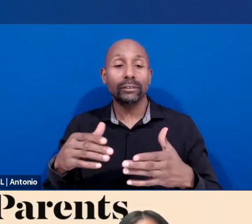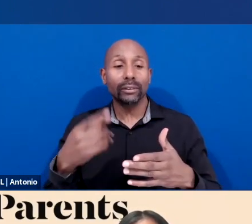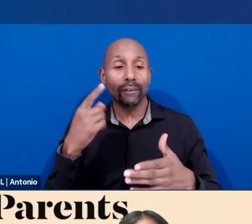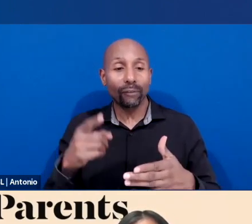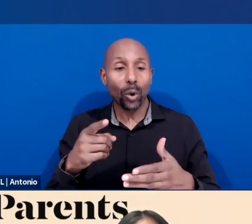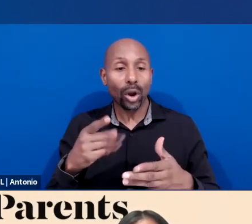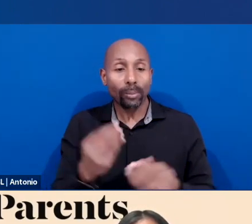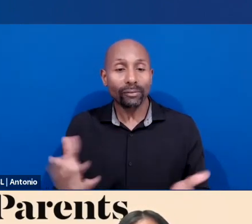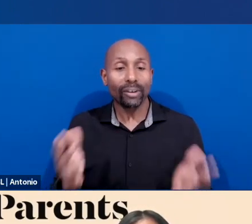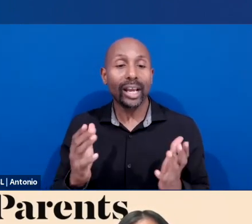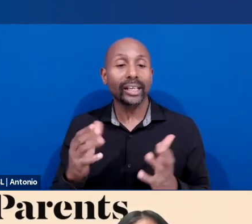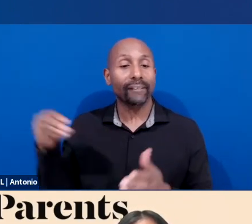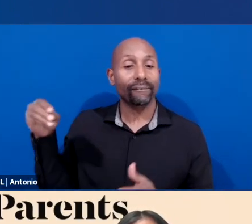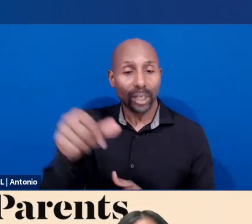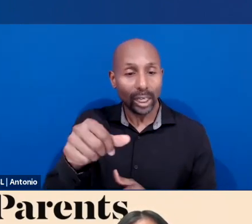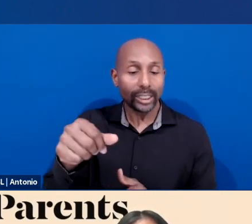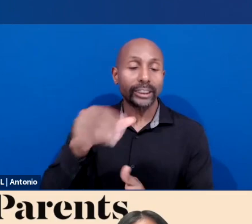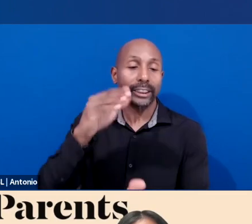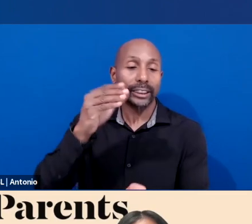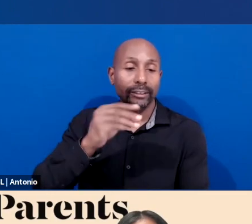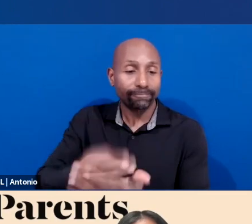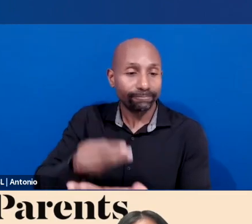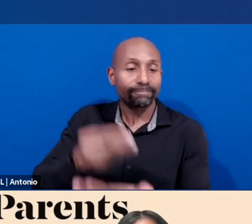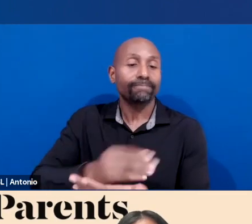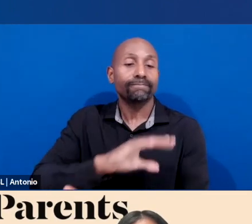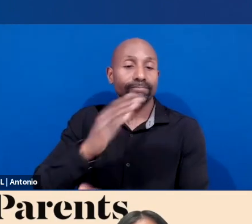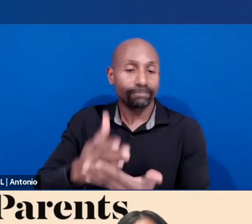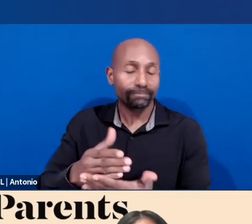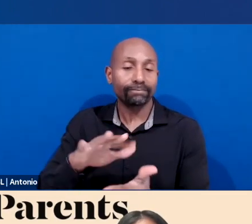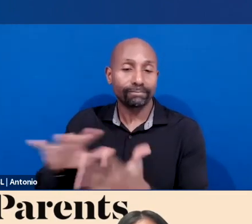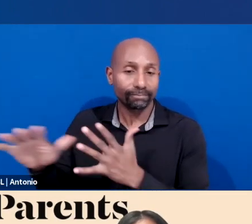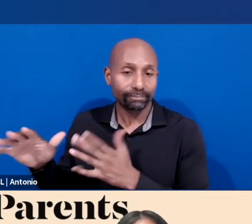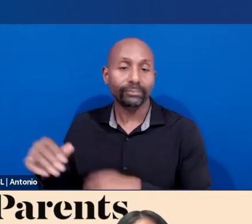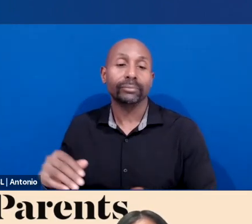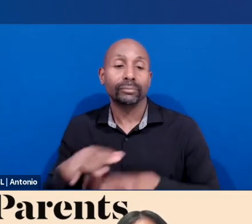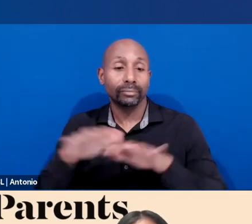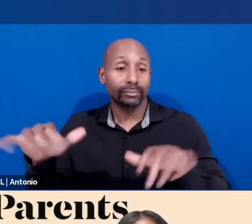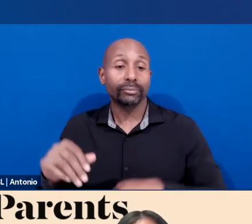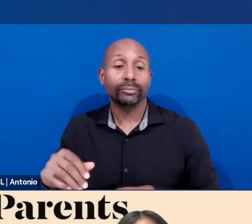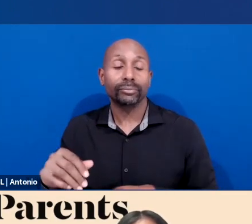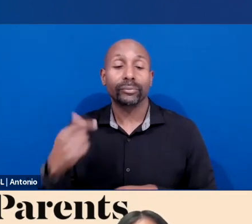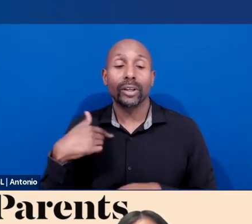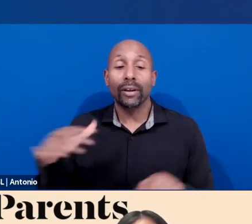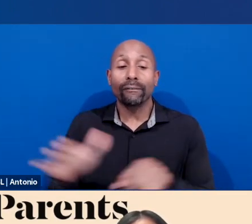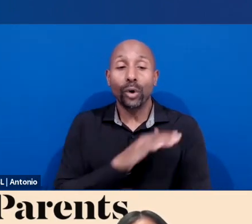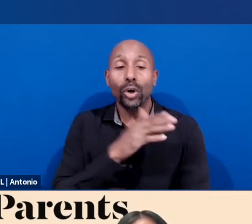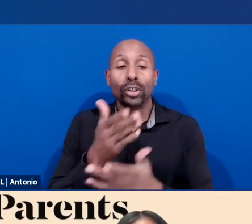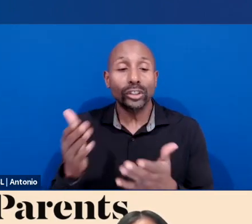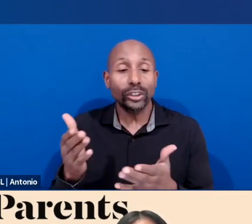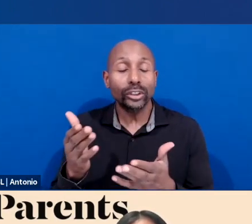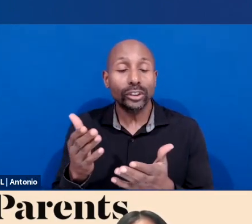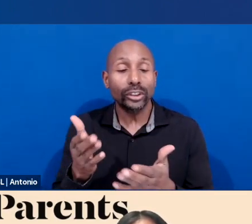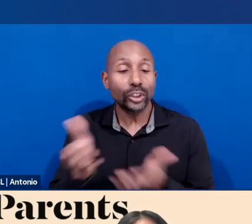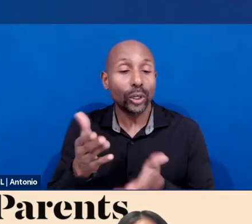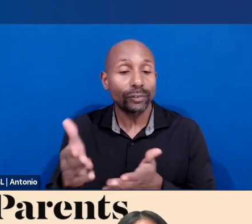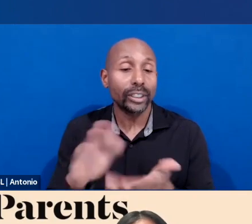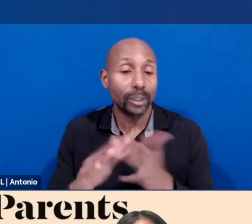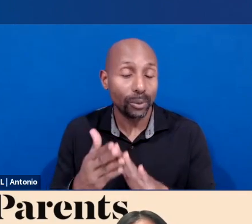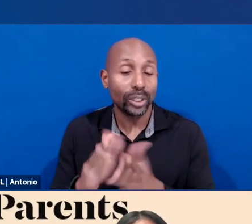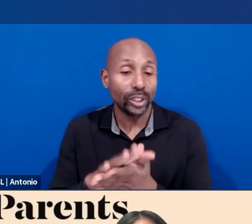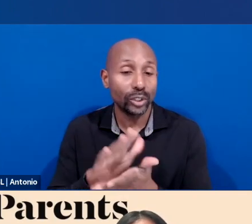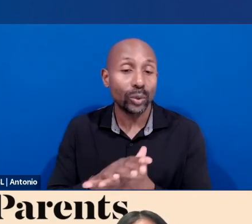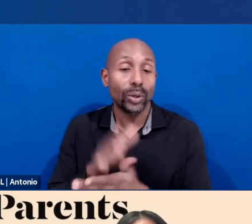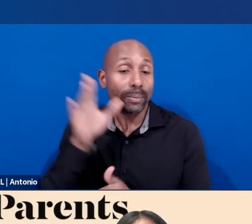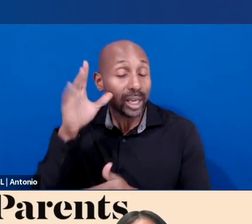family engagement centers, full-service community schools, parent resource center, and information centers that